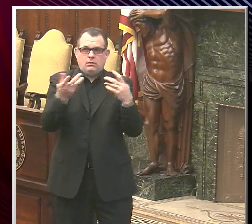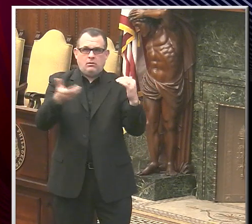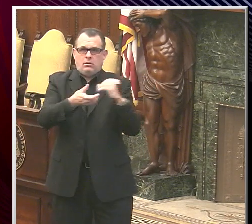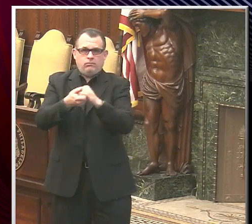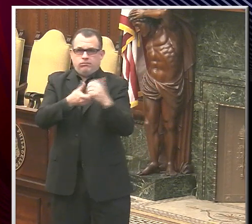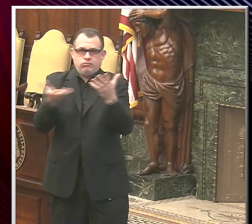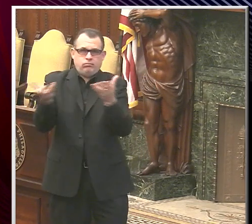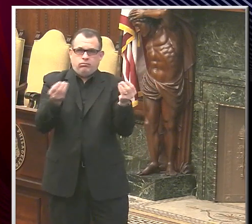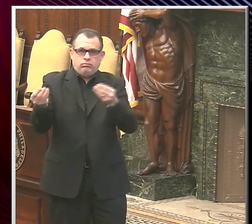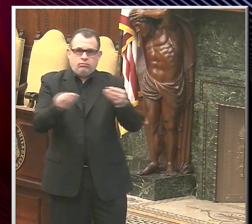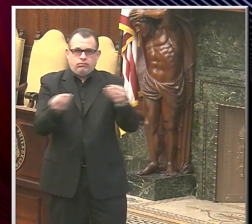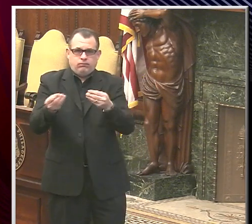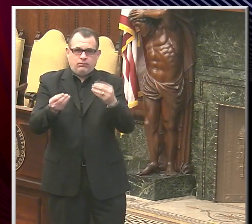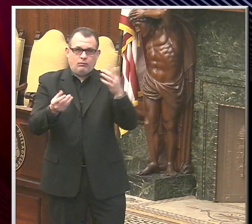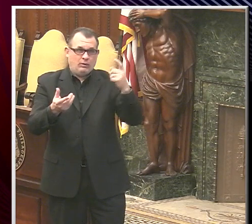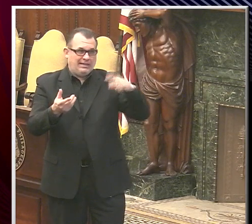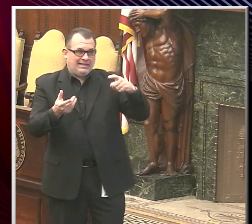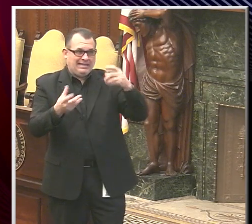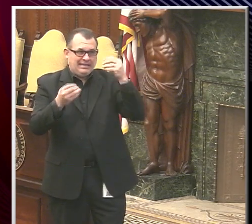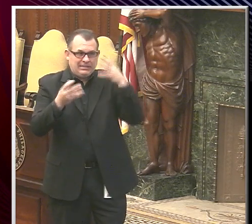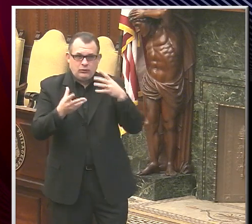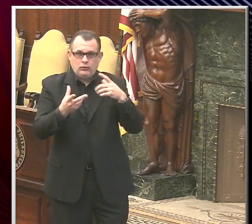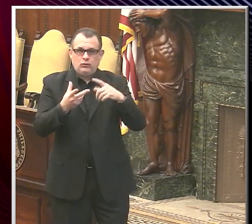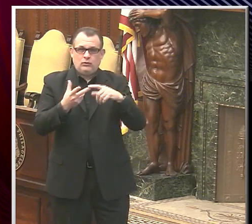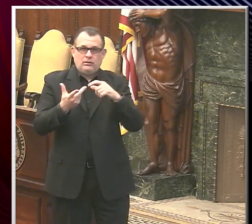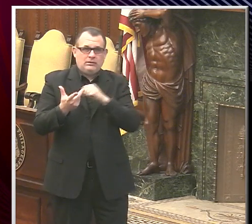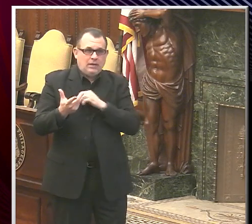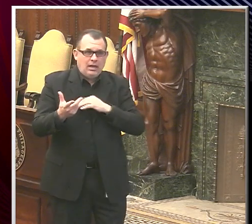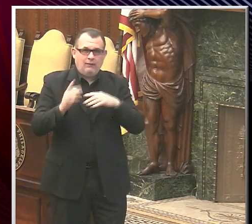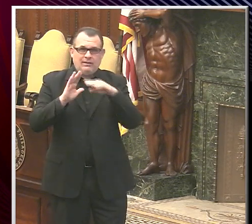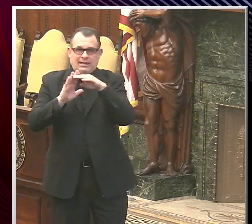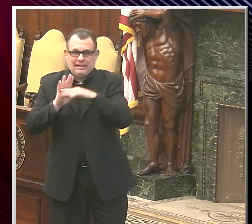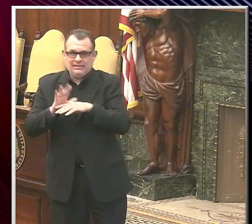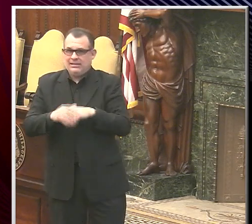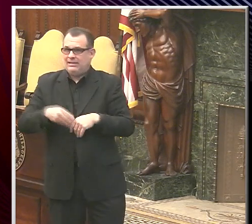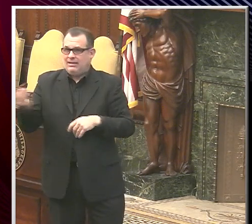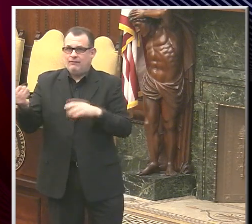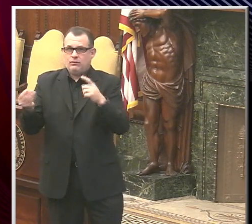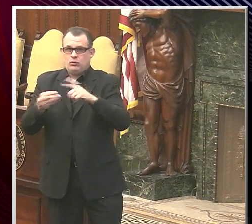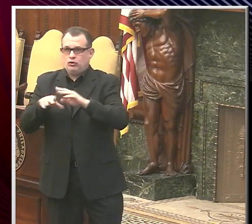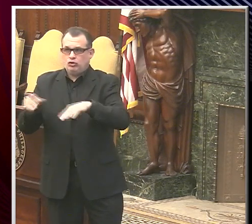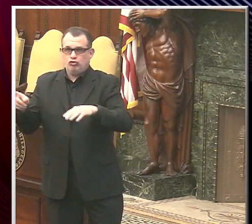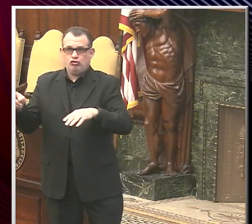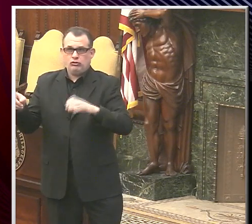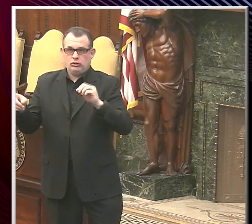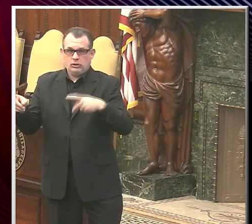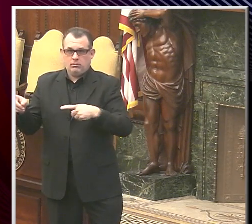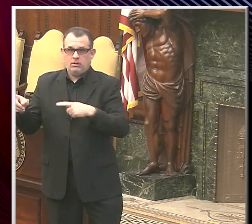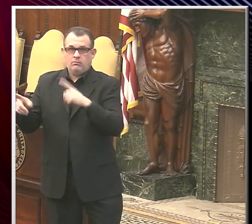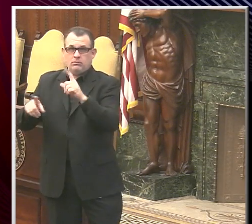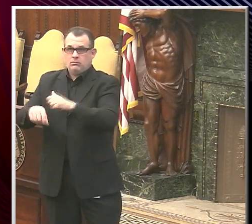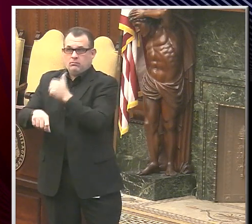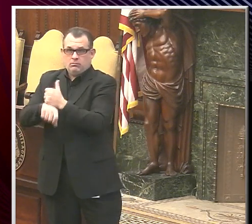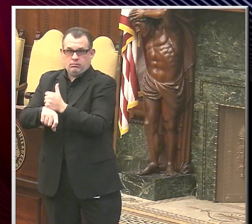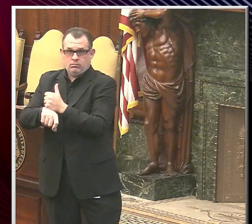names of their teachers and other staff. And CHOP will essentially set it up in their